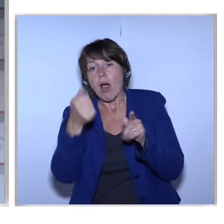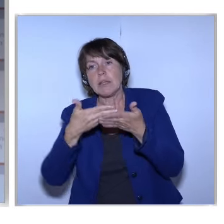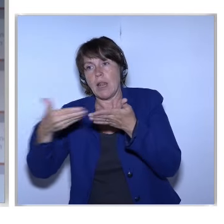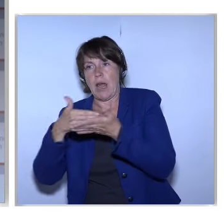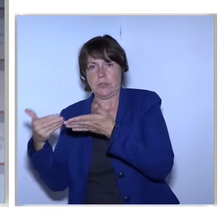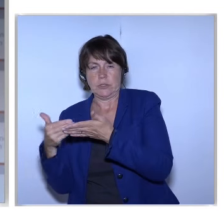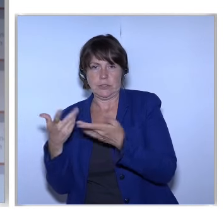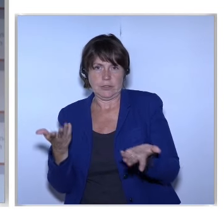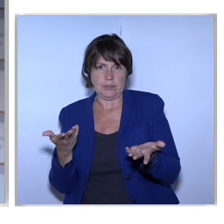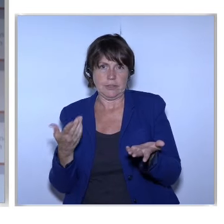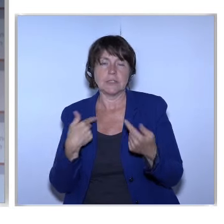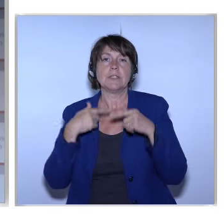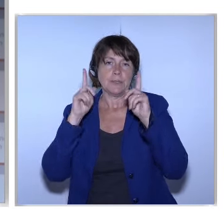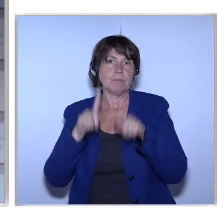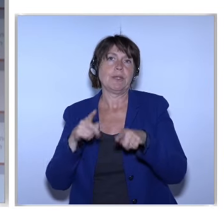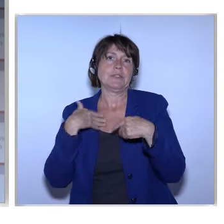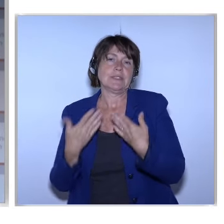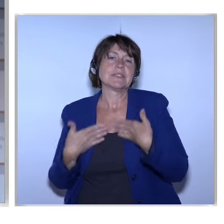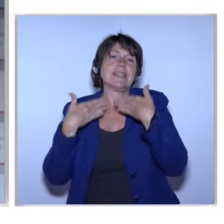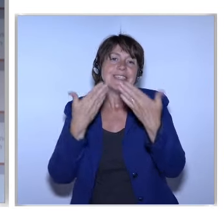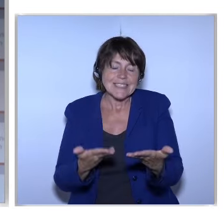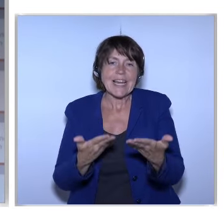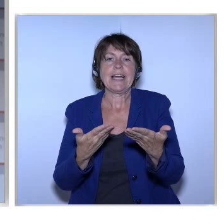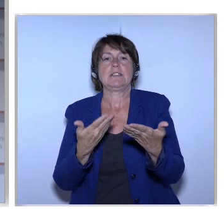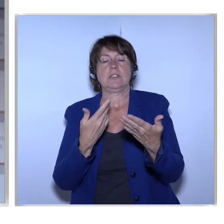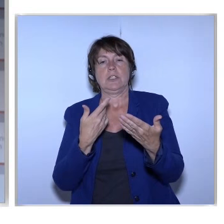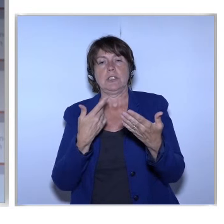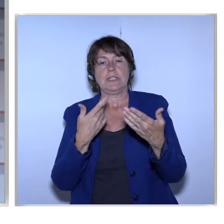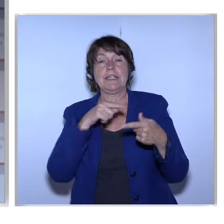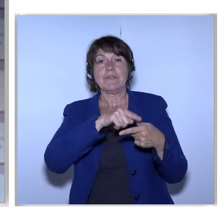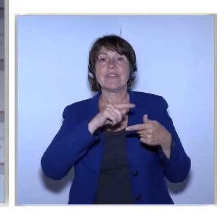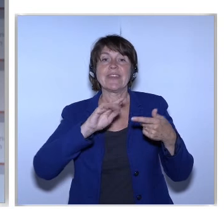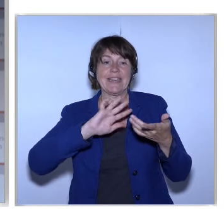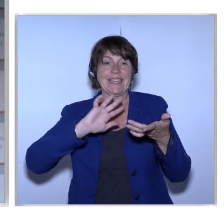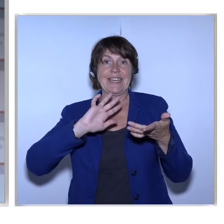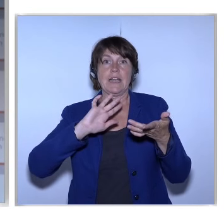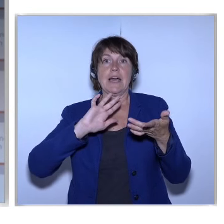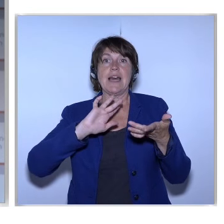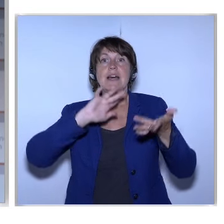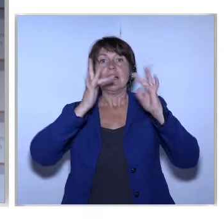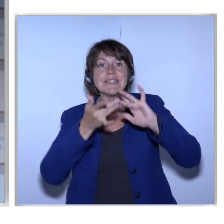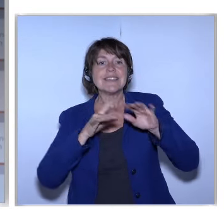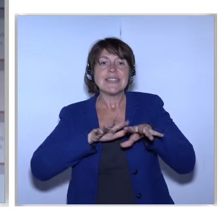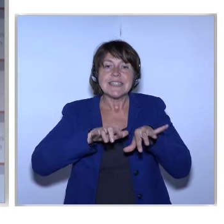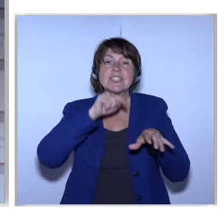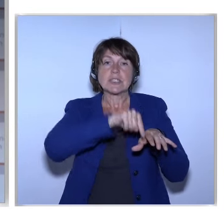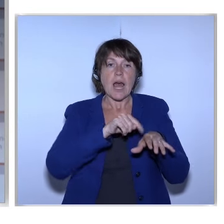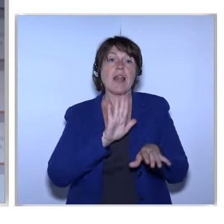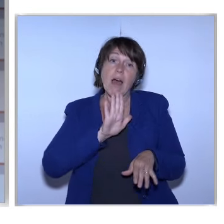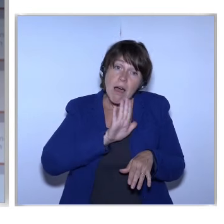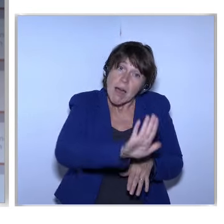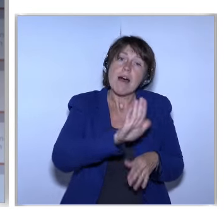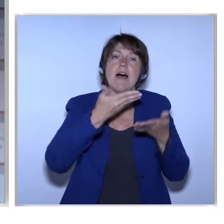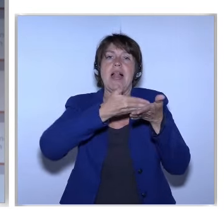give each other The opportunity To transact In the digital single market In their mother tongue So we've talked about A